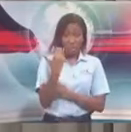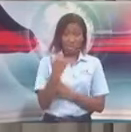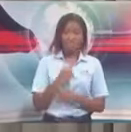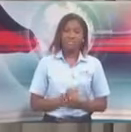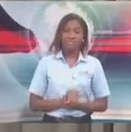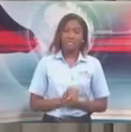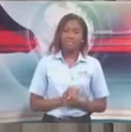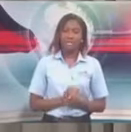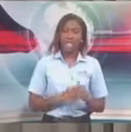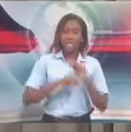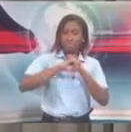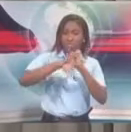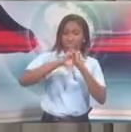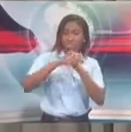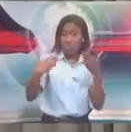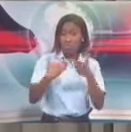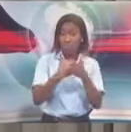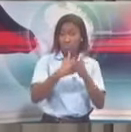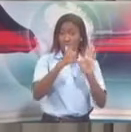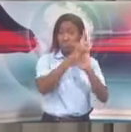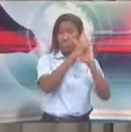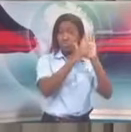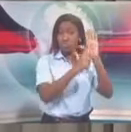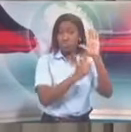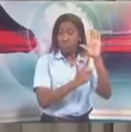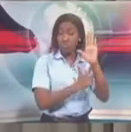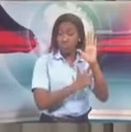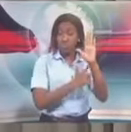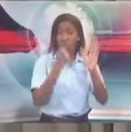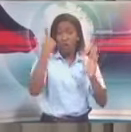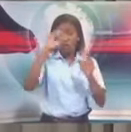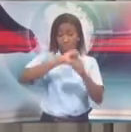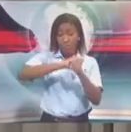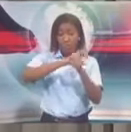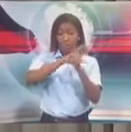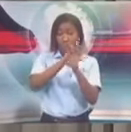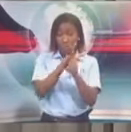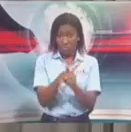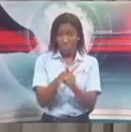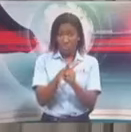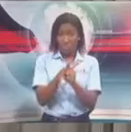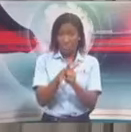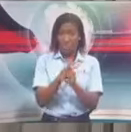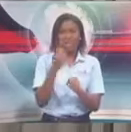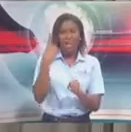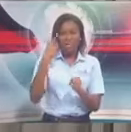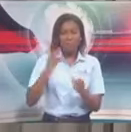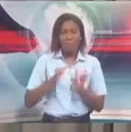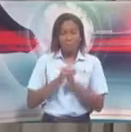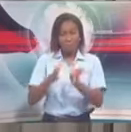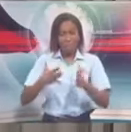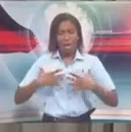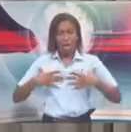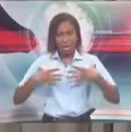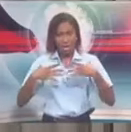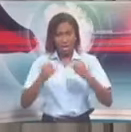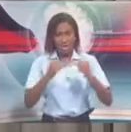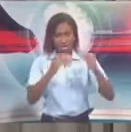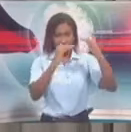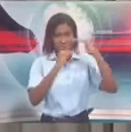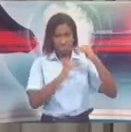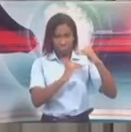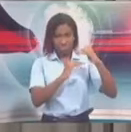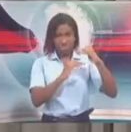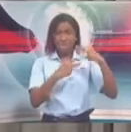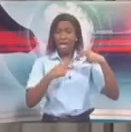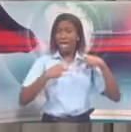under the public health coronavirus regulations as we call it and it's under the public health ordinance. There are just a few issues I'd like